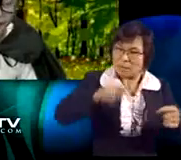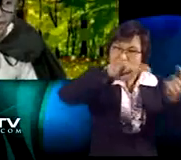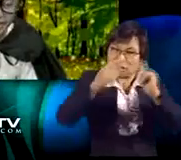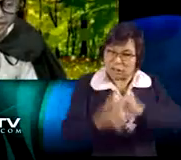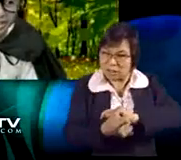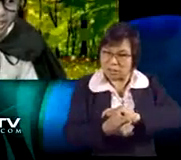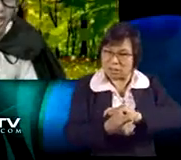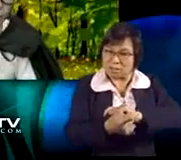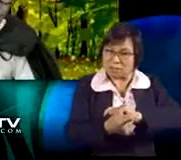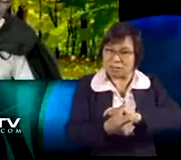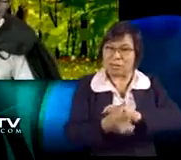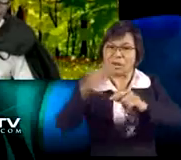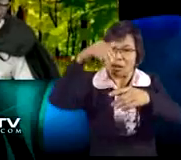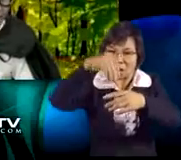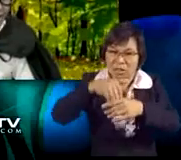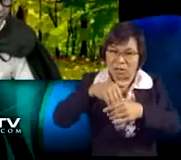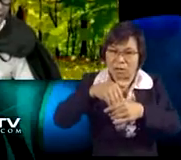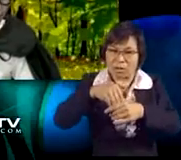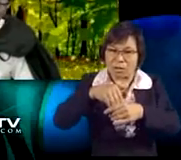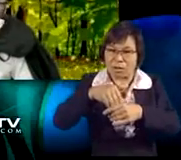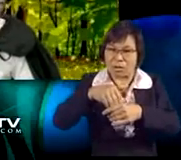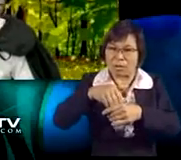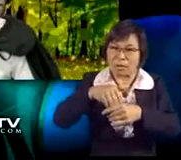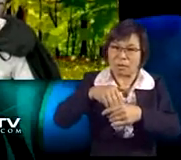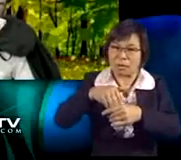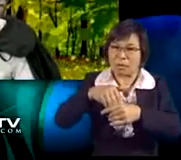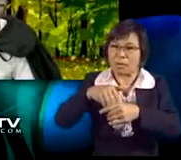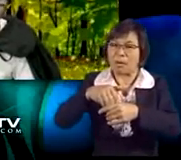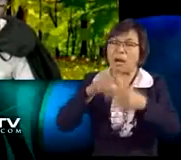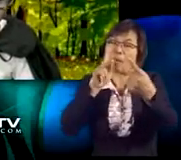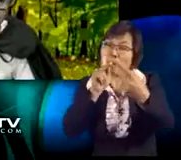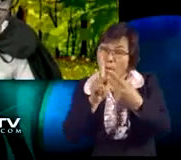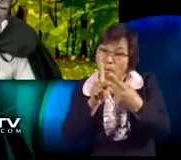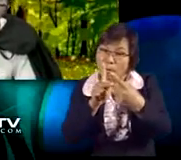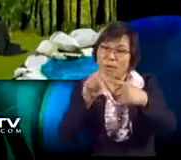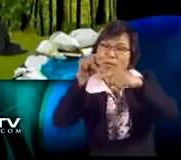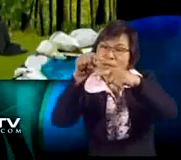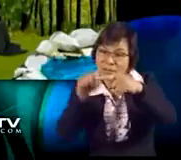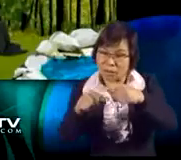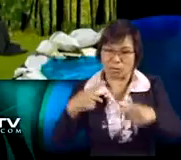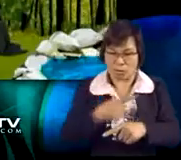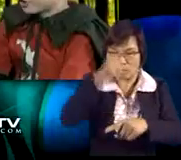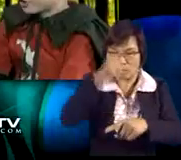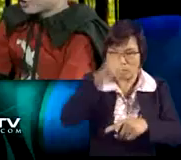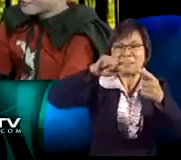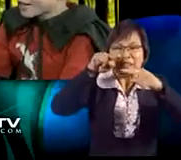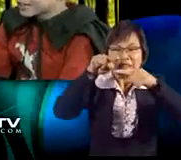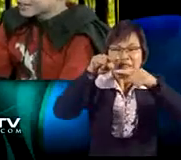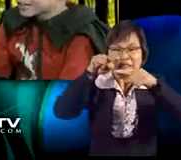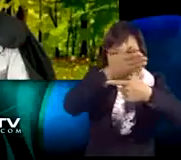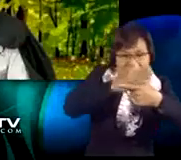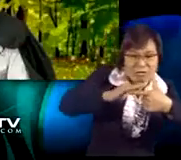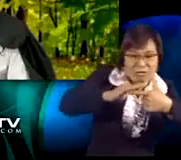improper fraction. We must change the improper fraction into a proper